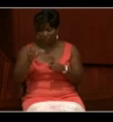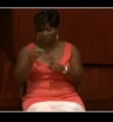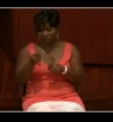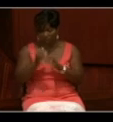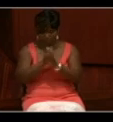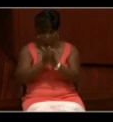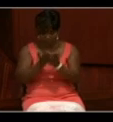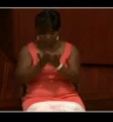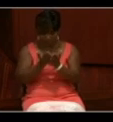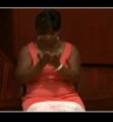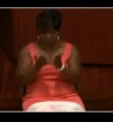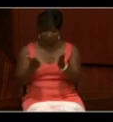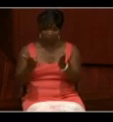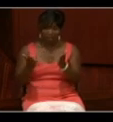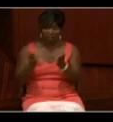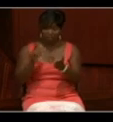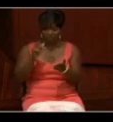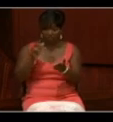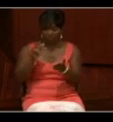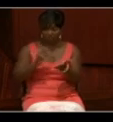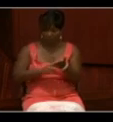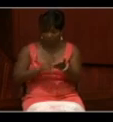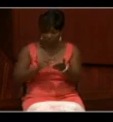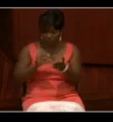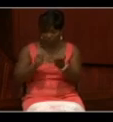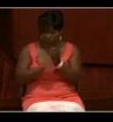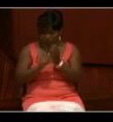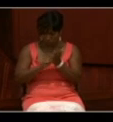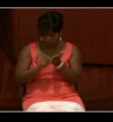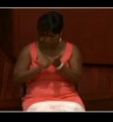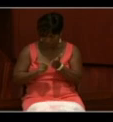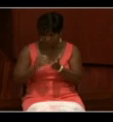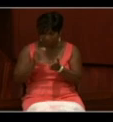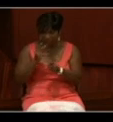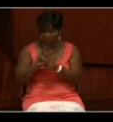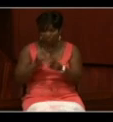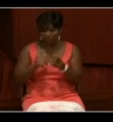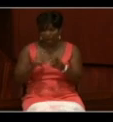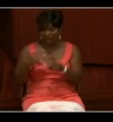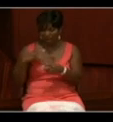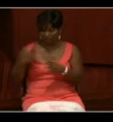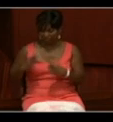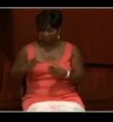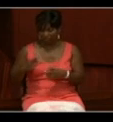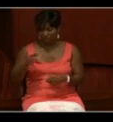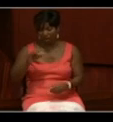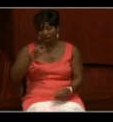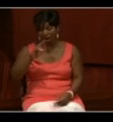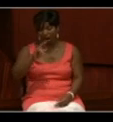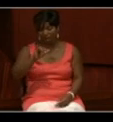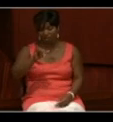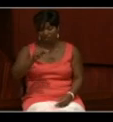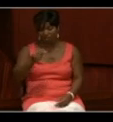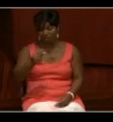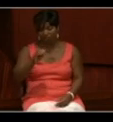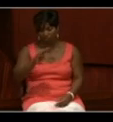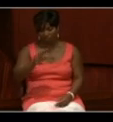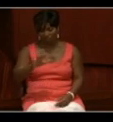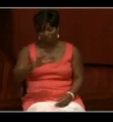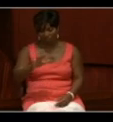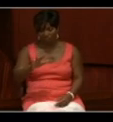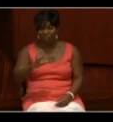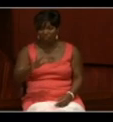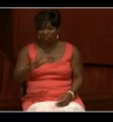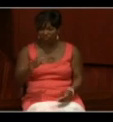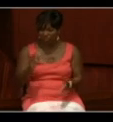firstly, the logs and journals kept by USN officers in RG45. This is a relatively small